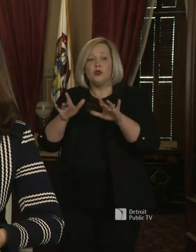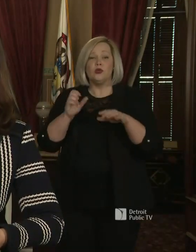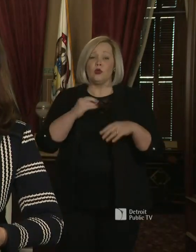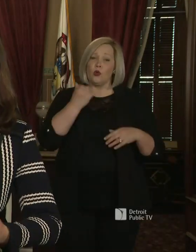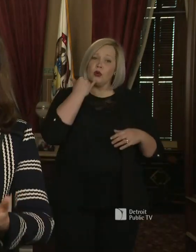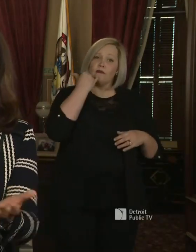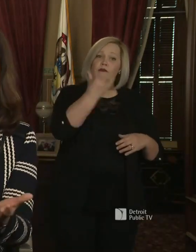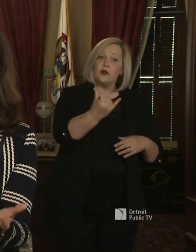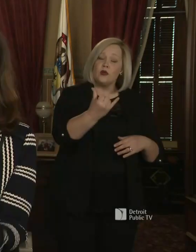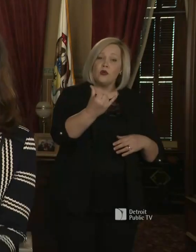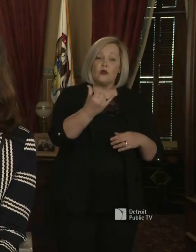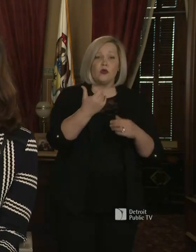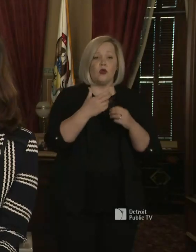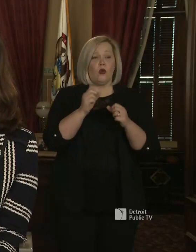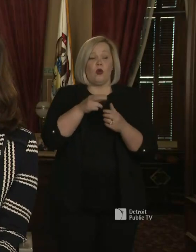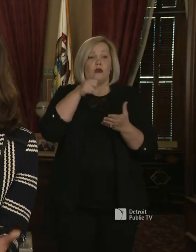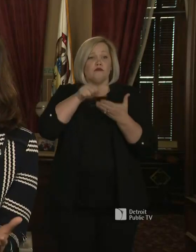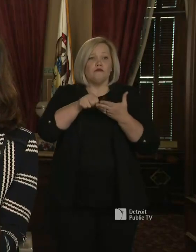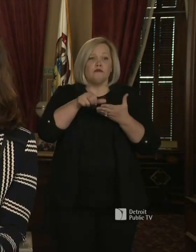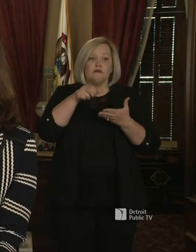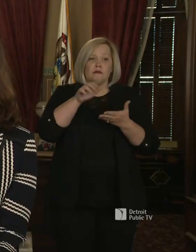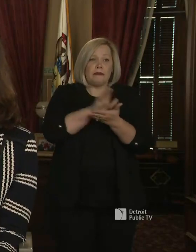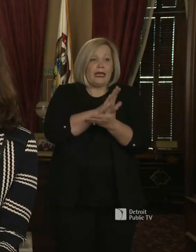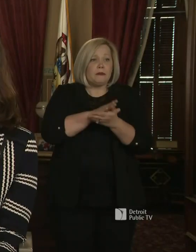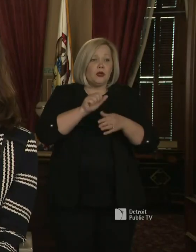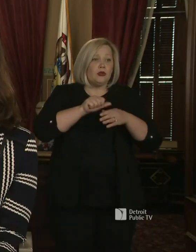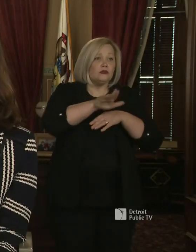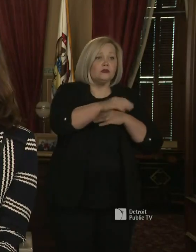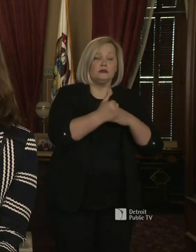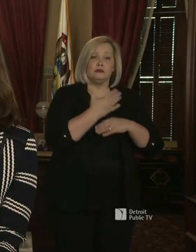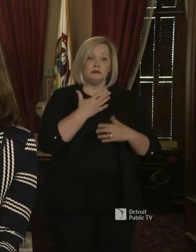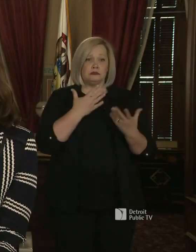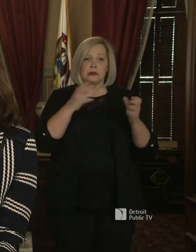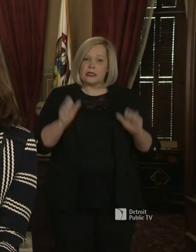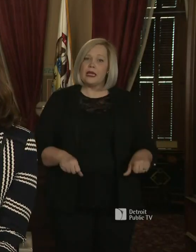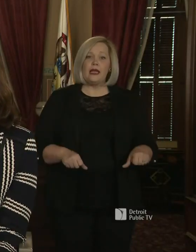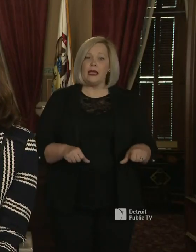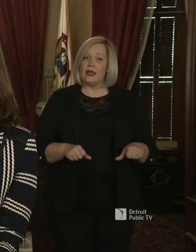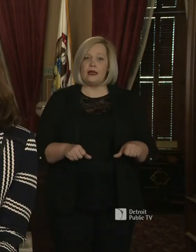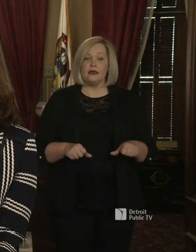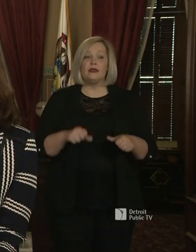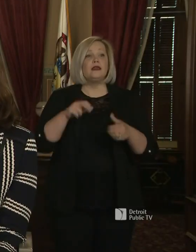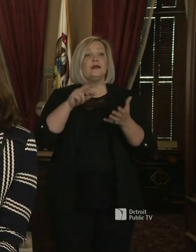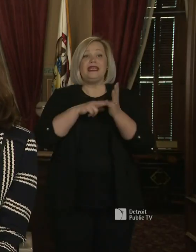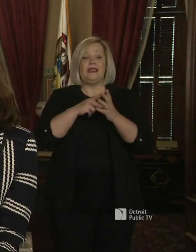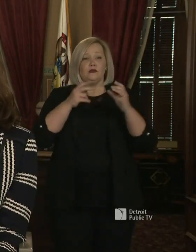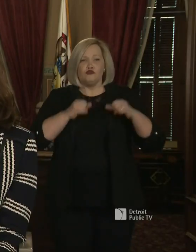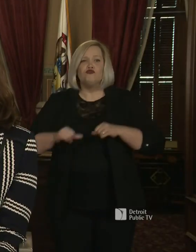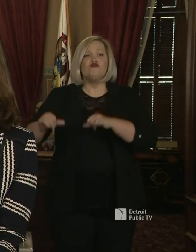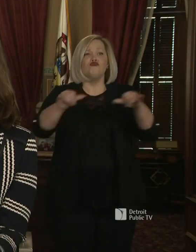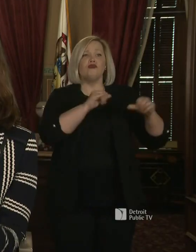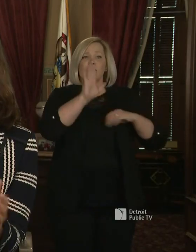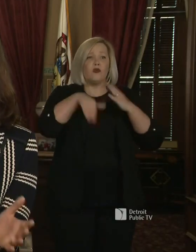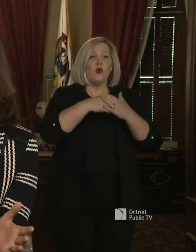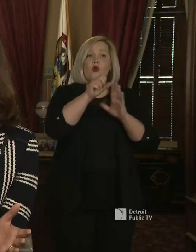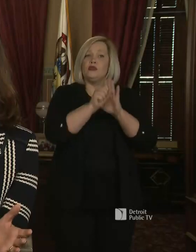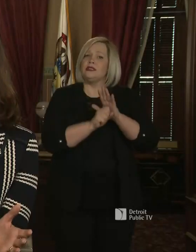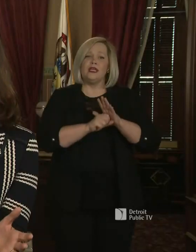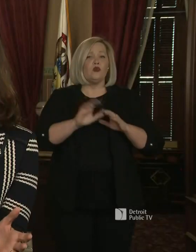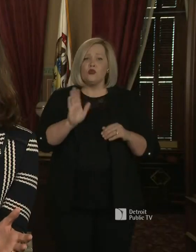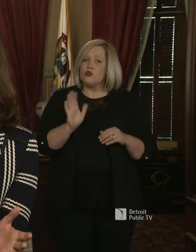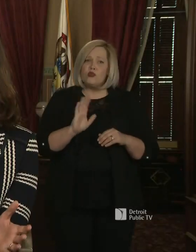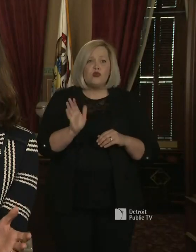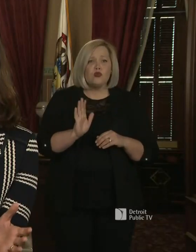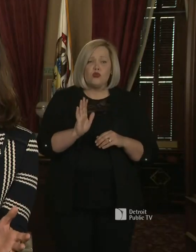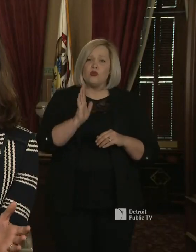through this paper, paper packets, as I mentioned. And so there's not a one-size-fits-all for something as complicated